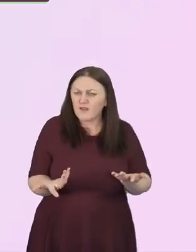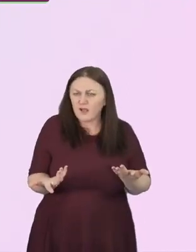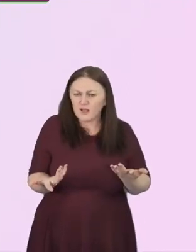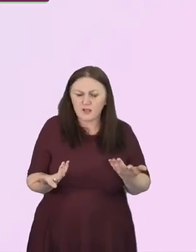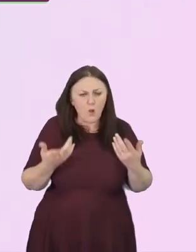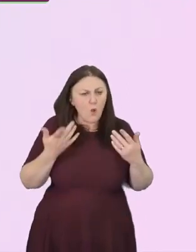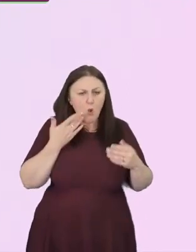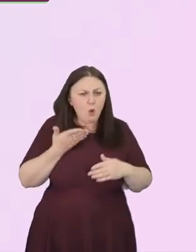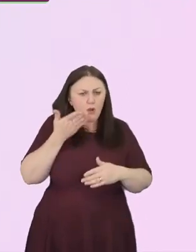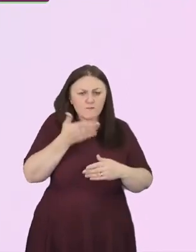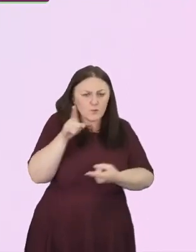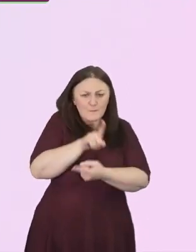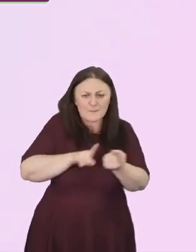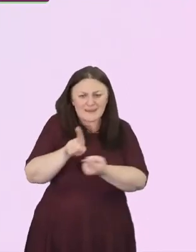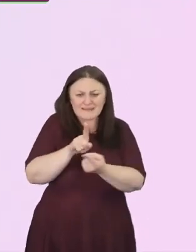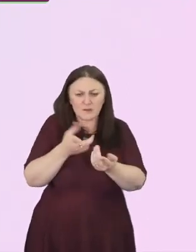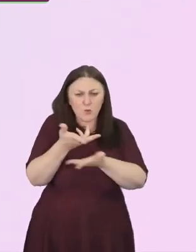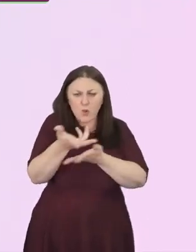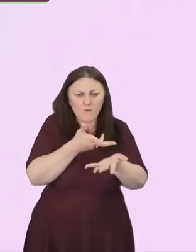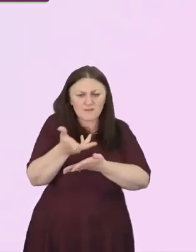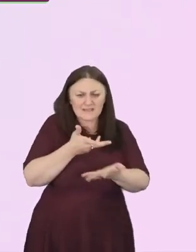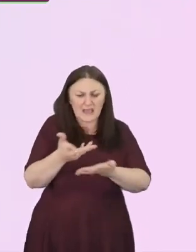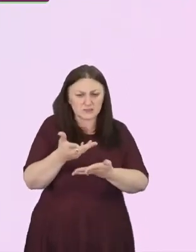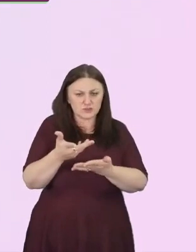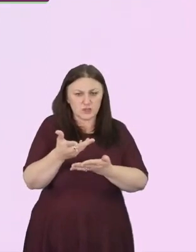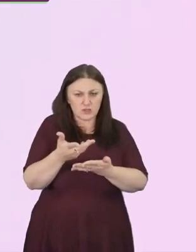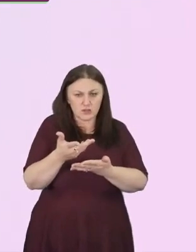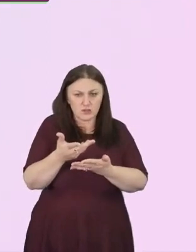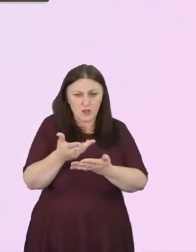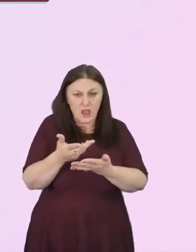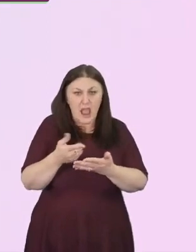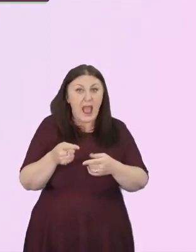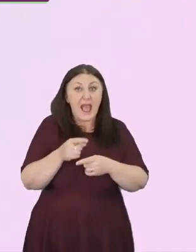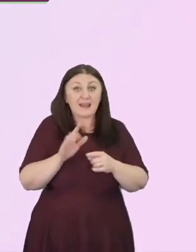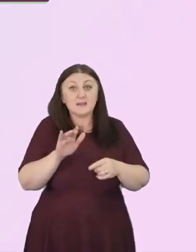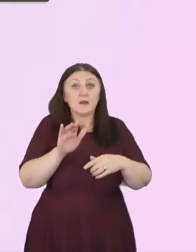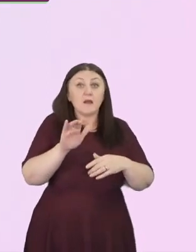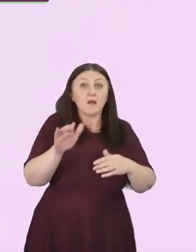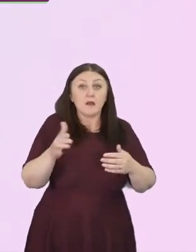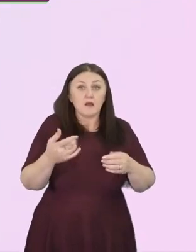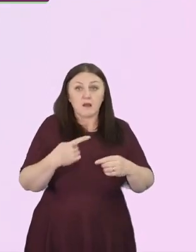any conversation and we are the person least listened to?